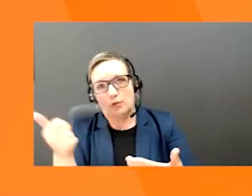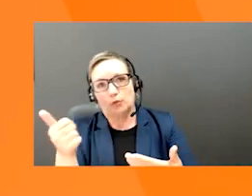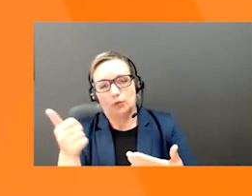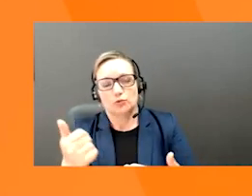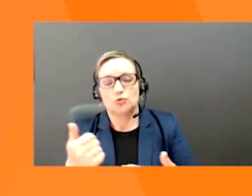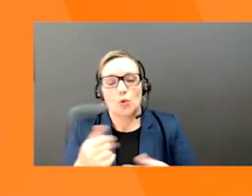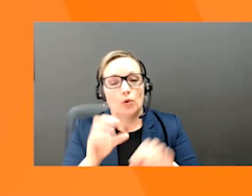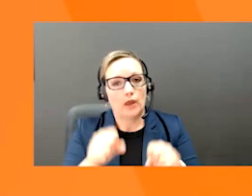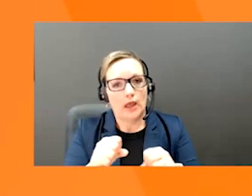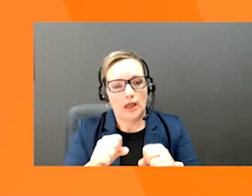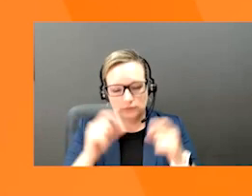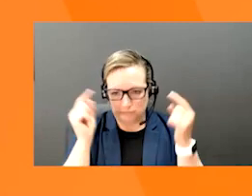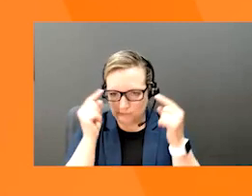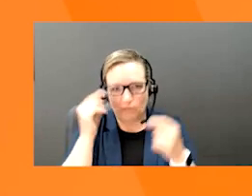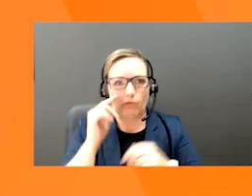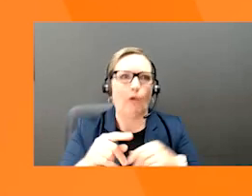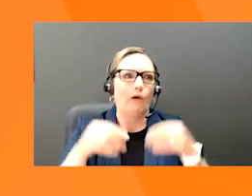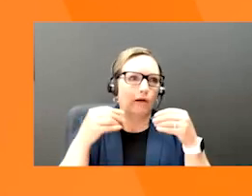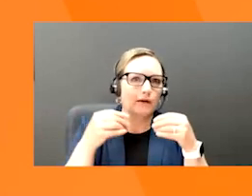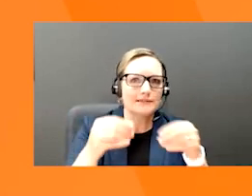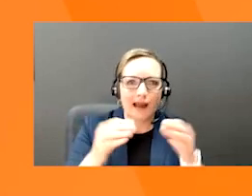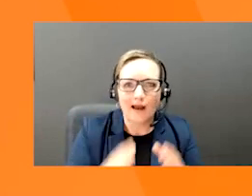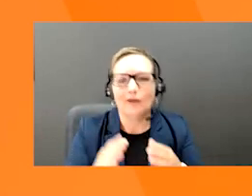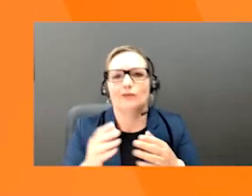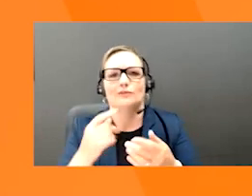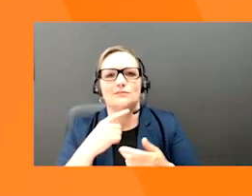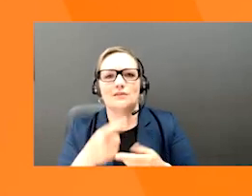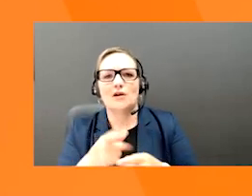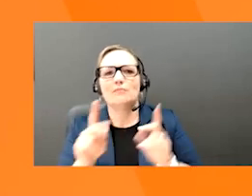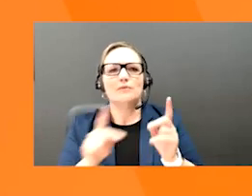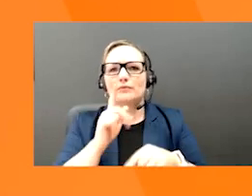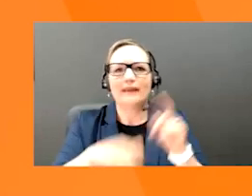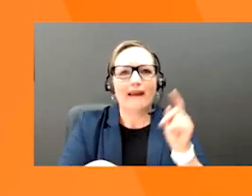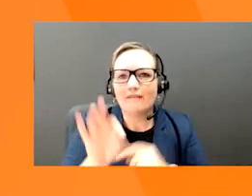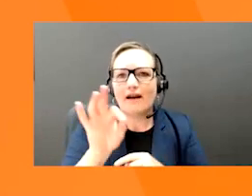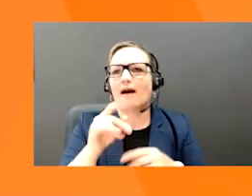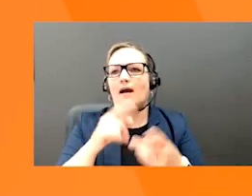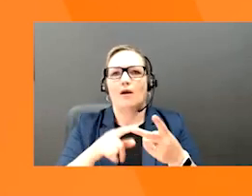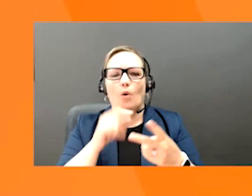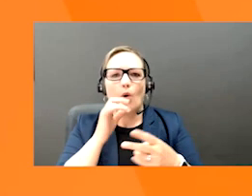for sellers and consumers, as sellers won't be able to sell their products because consumers can't find them.